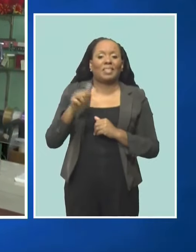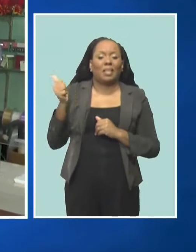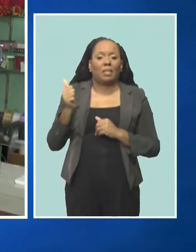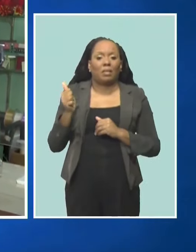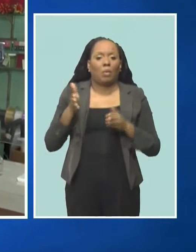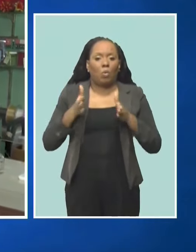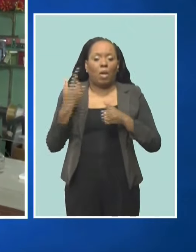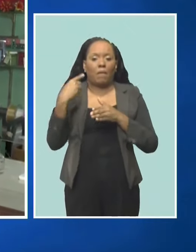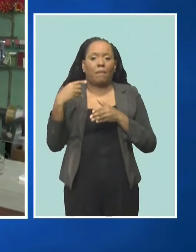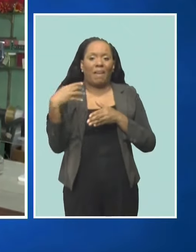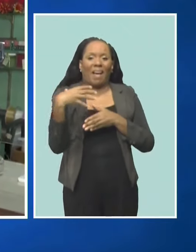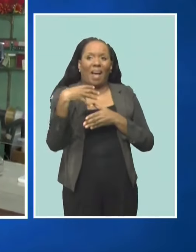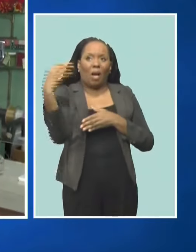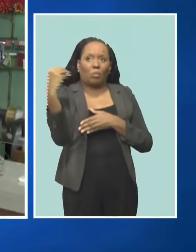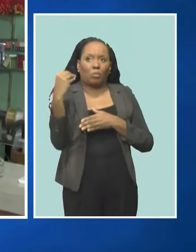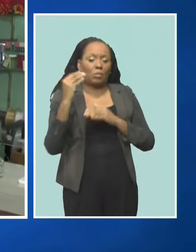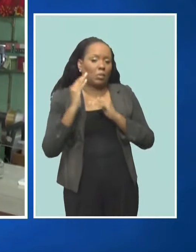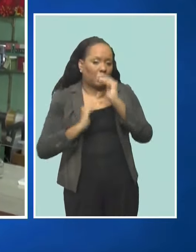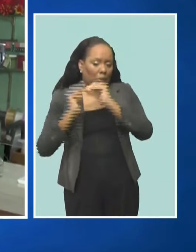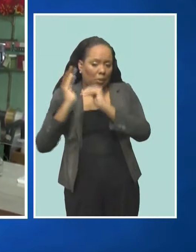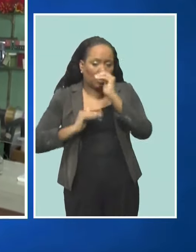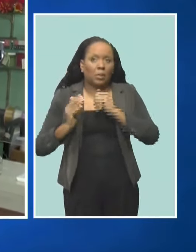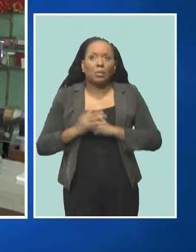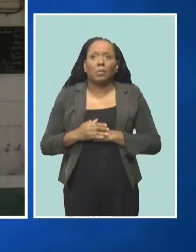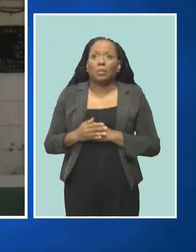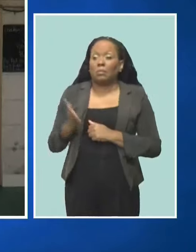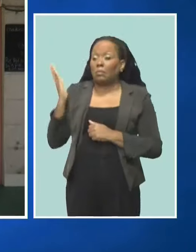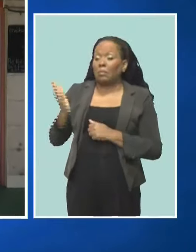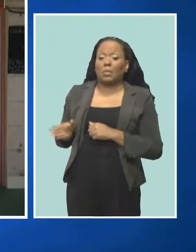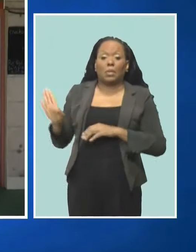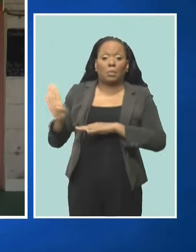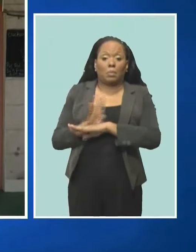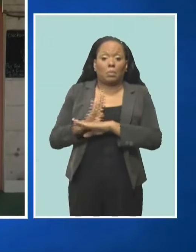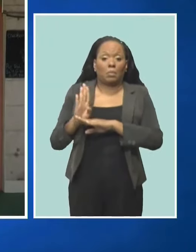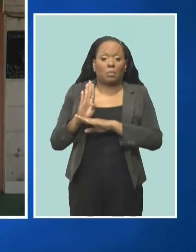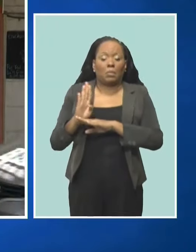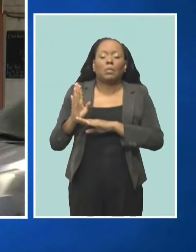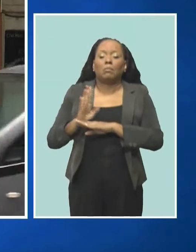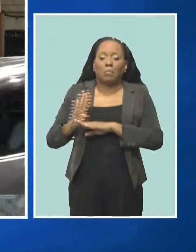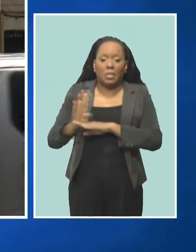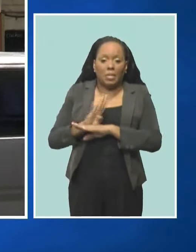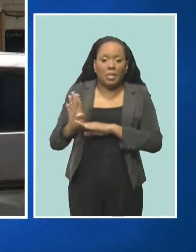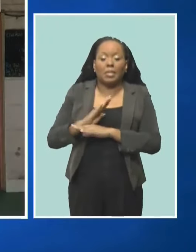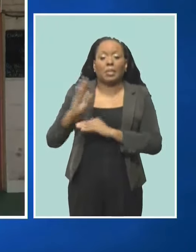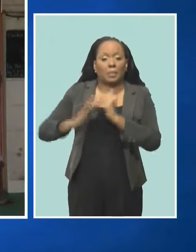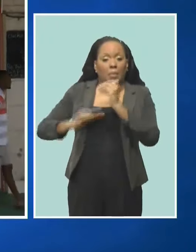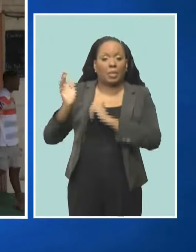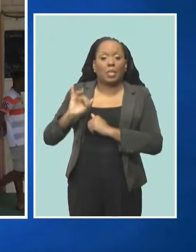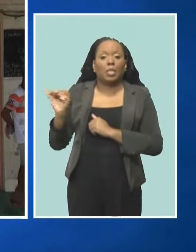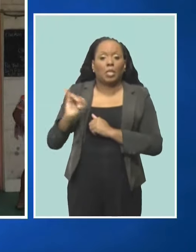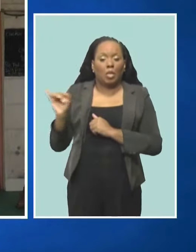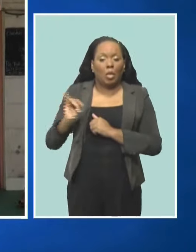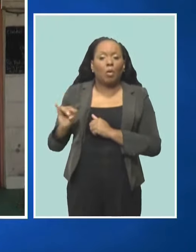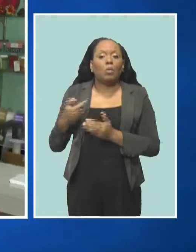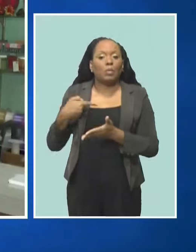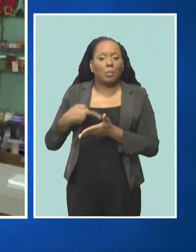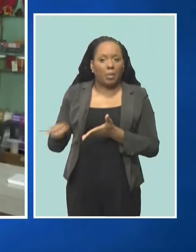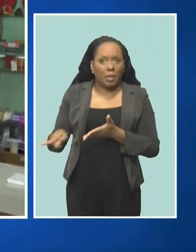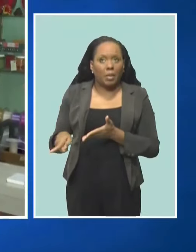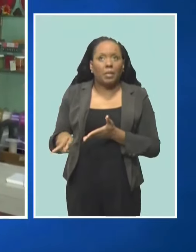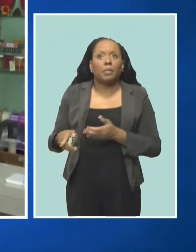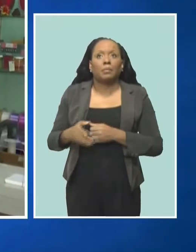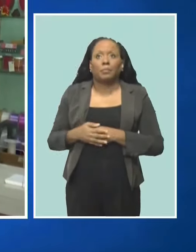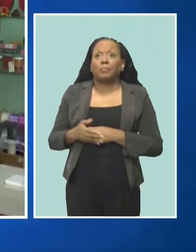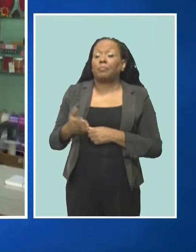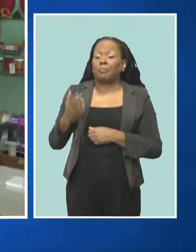Elliott's Enterprises, Ayo Aline says his building insurance is up to date while smoke detectors and fire extinguishers are in place. I want